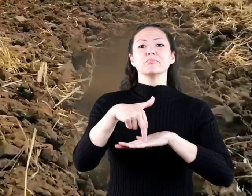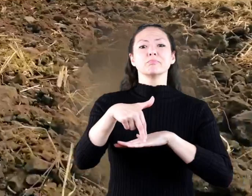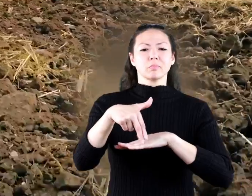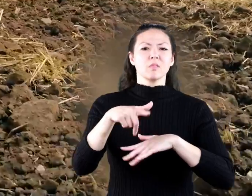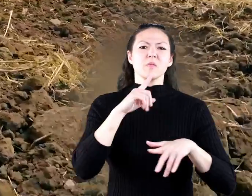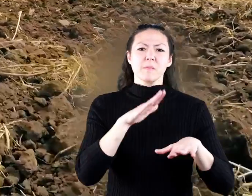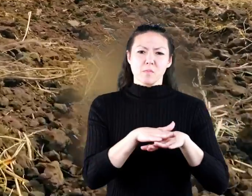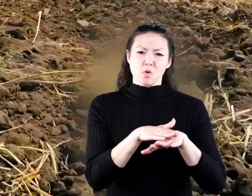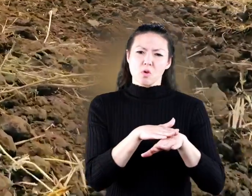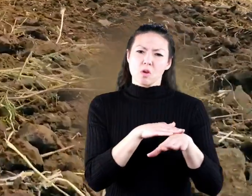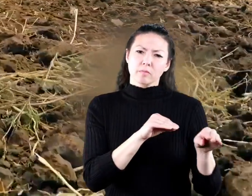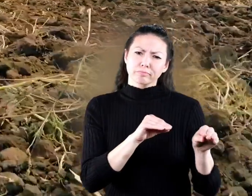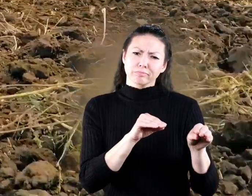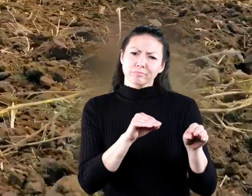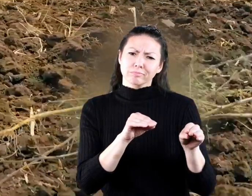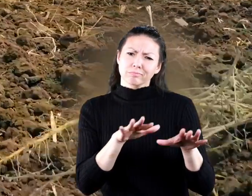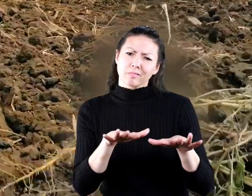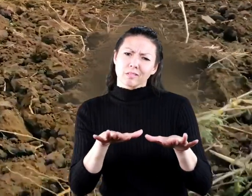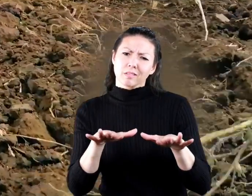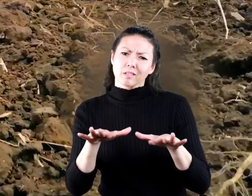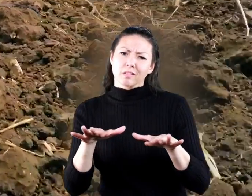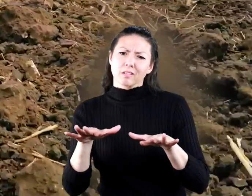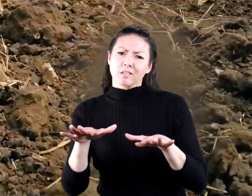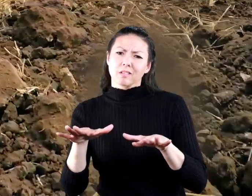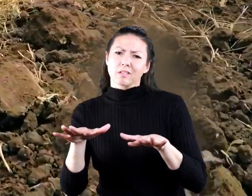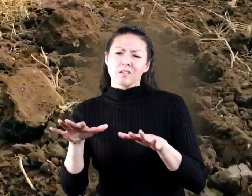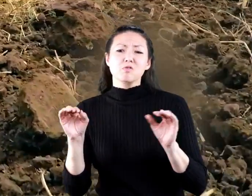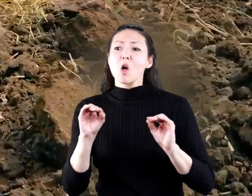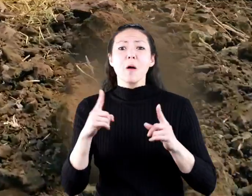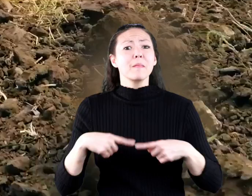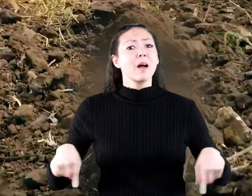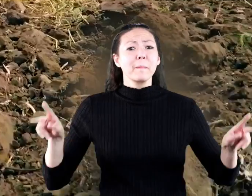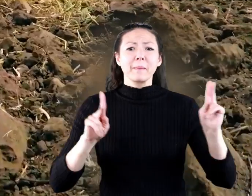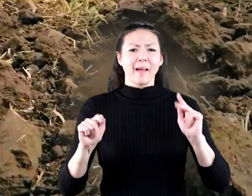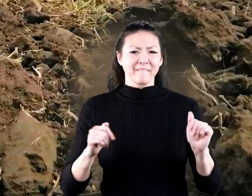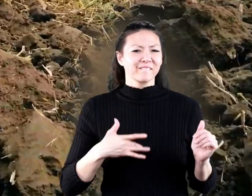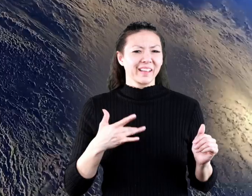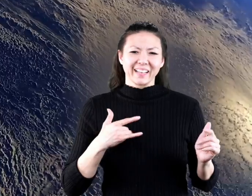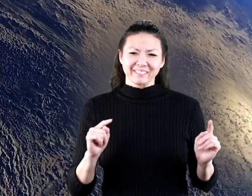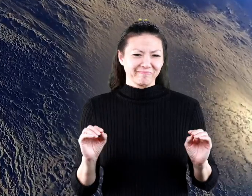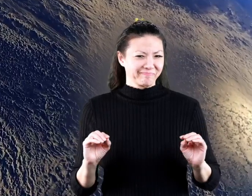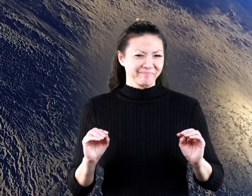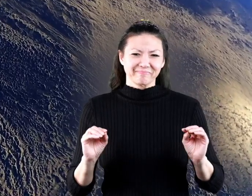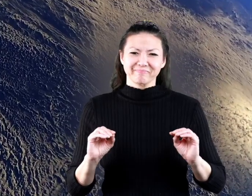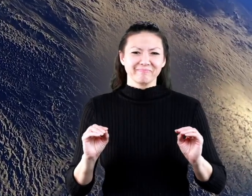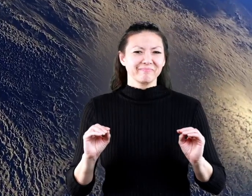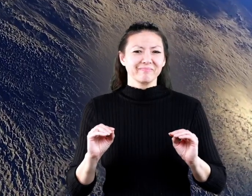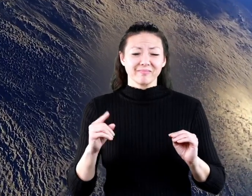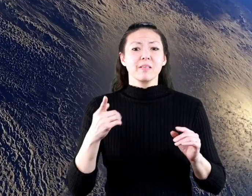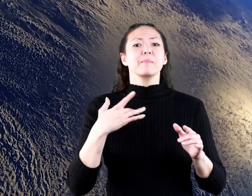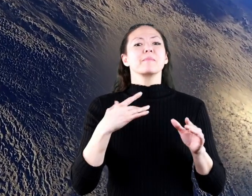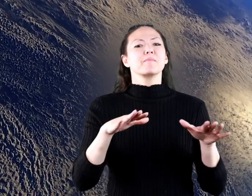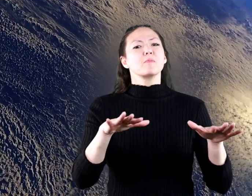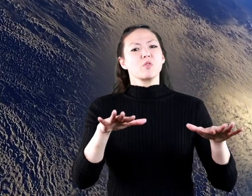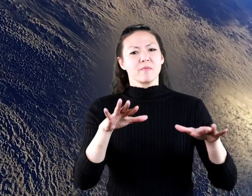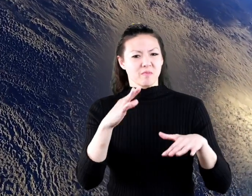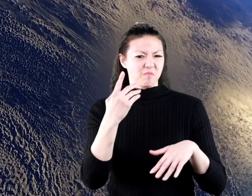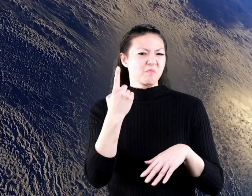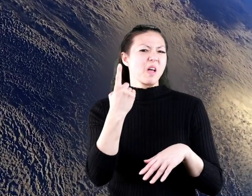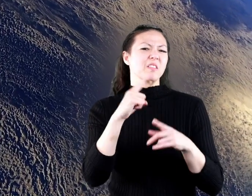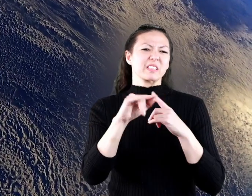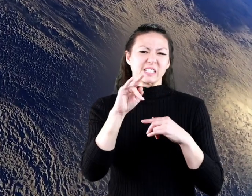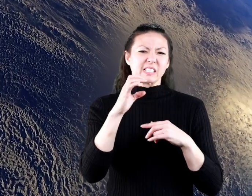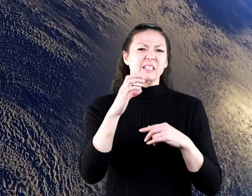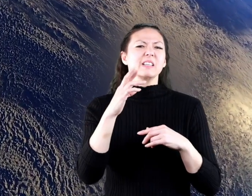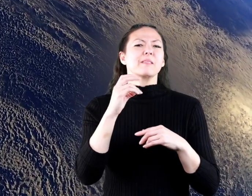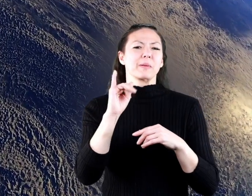is moving very slowly so slowly that nobody on land can feel it it moves between one and six inches per